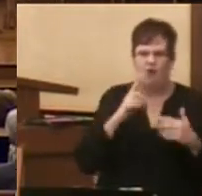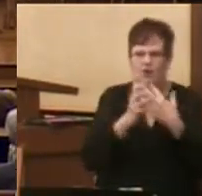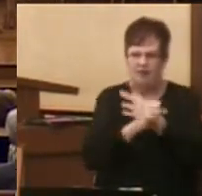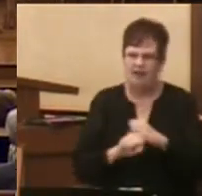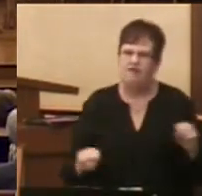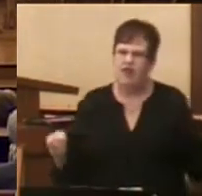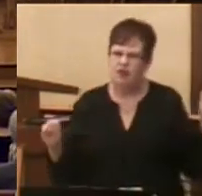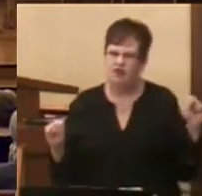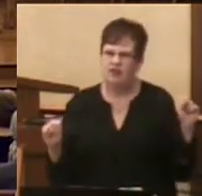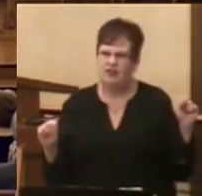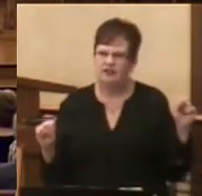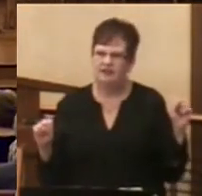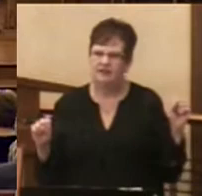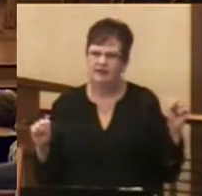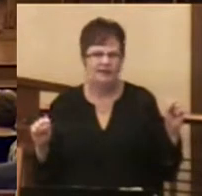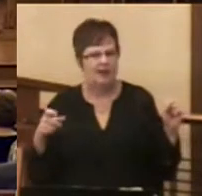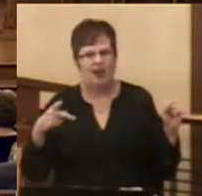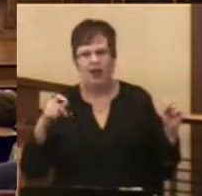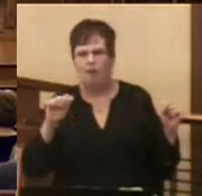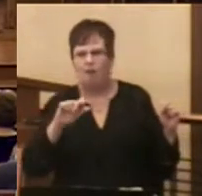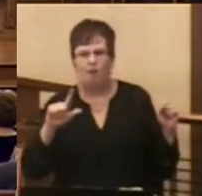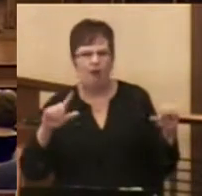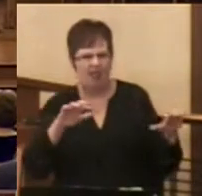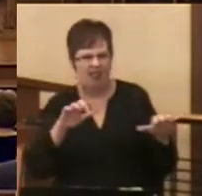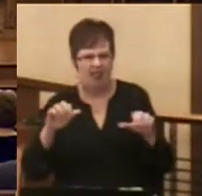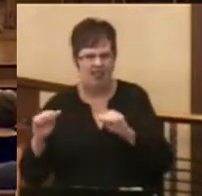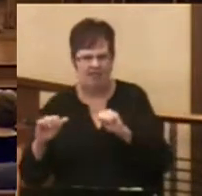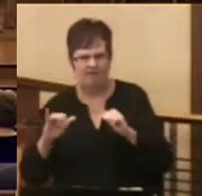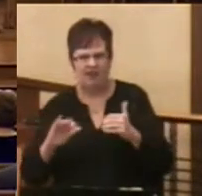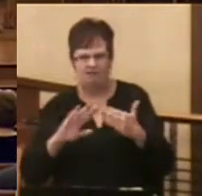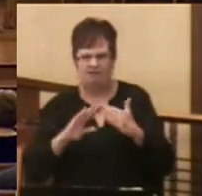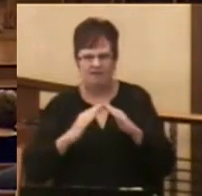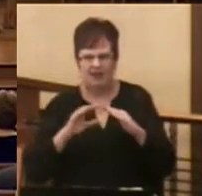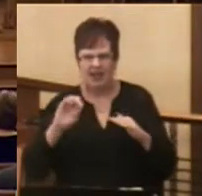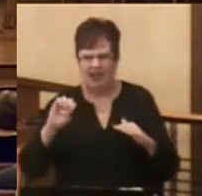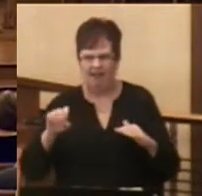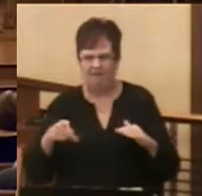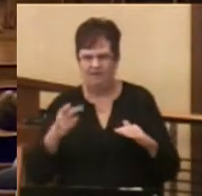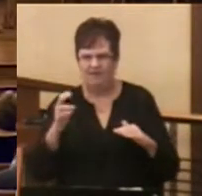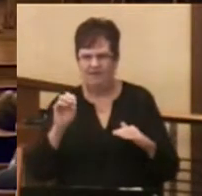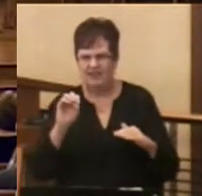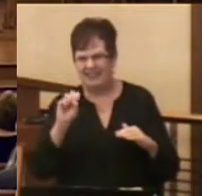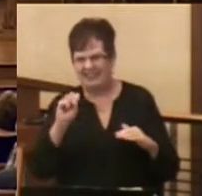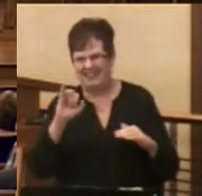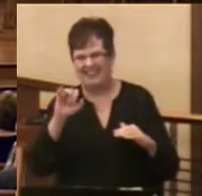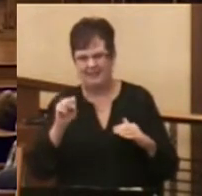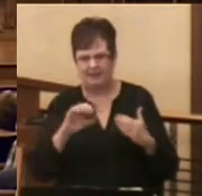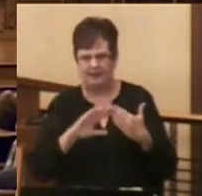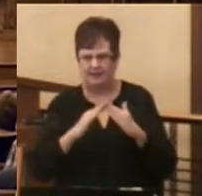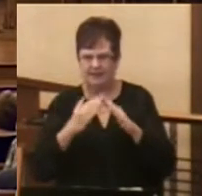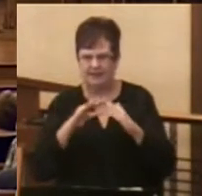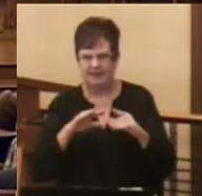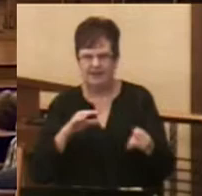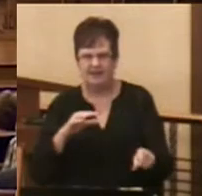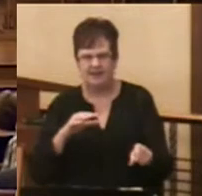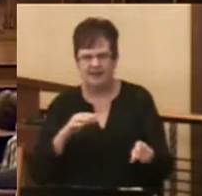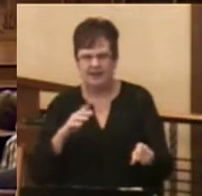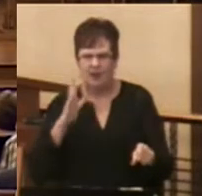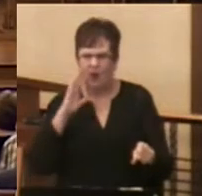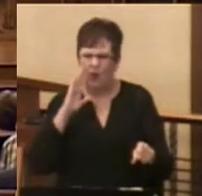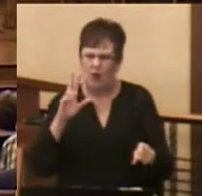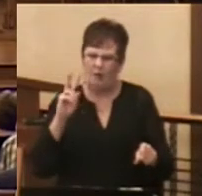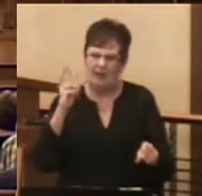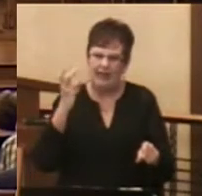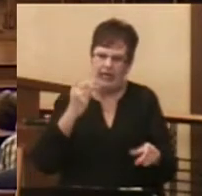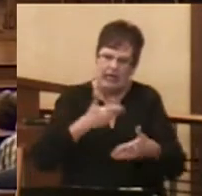As Paul would leave Ephesus as he would need to do, would there be these infants in